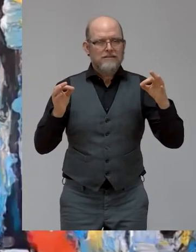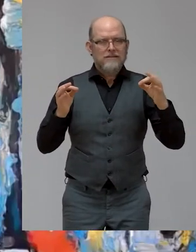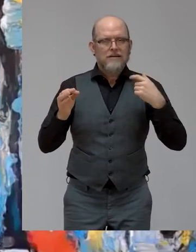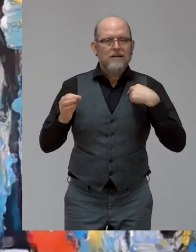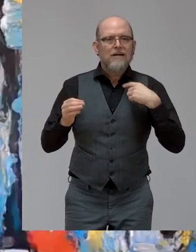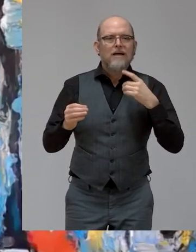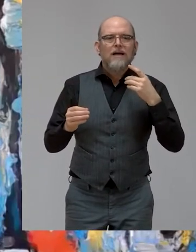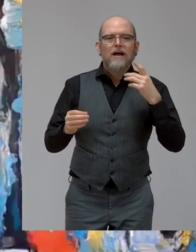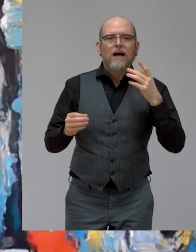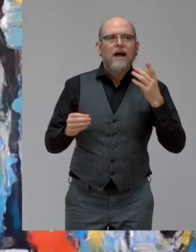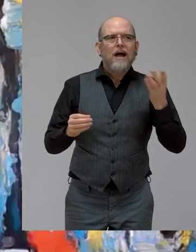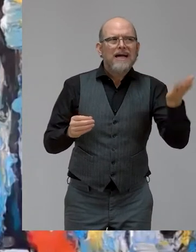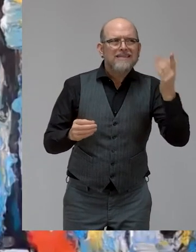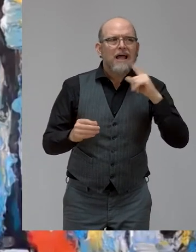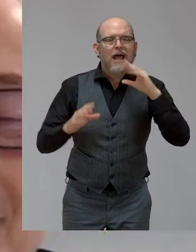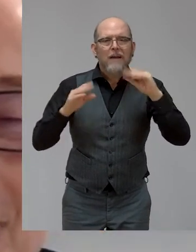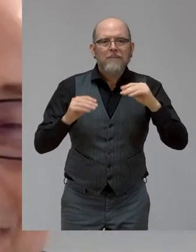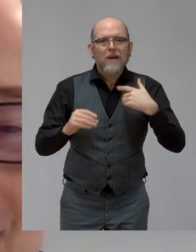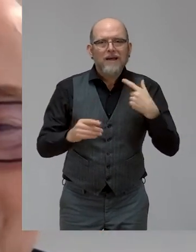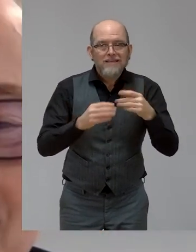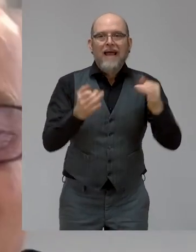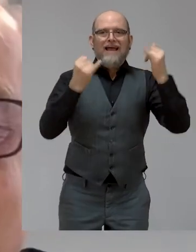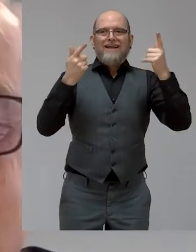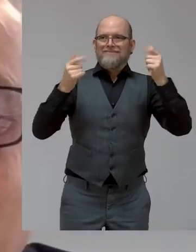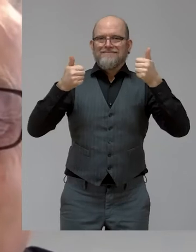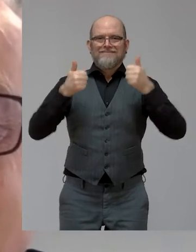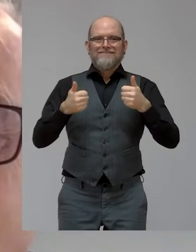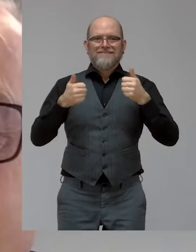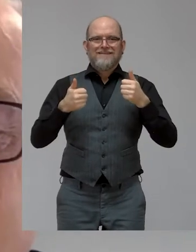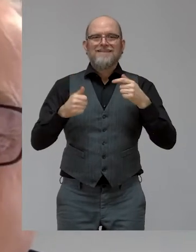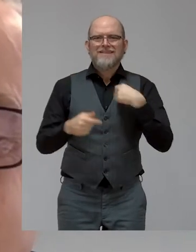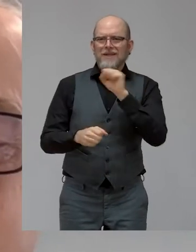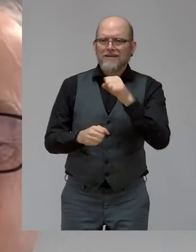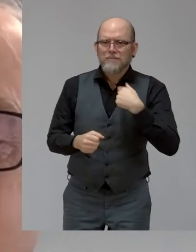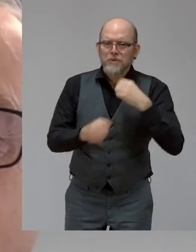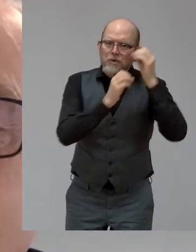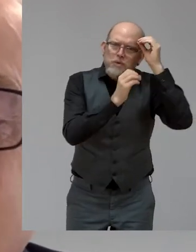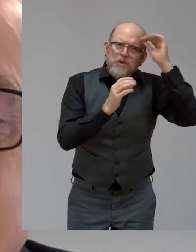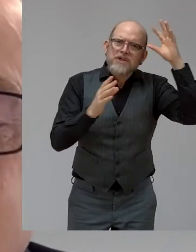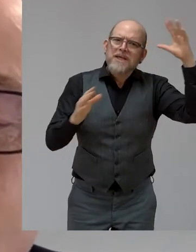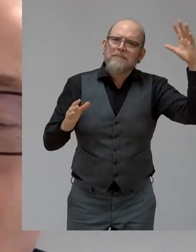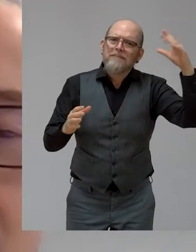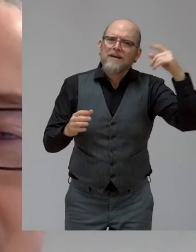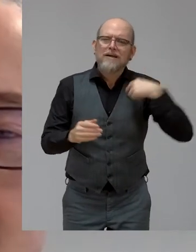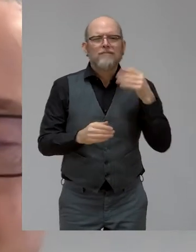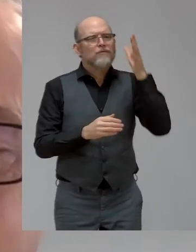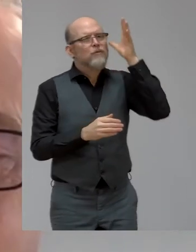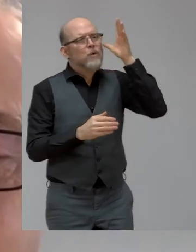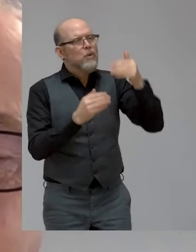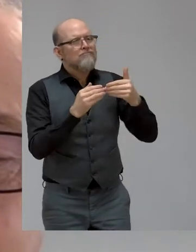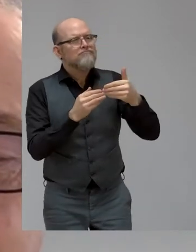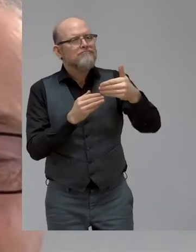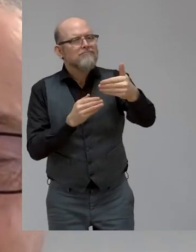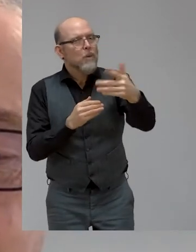Thank you. I have a dream. I have a dream that one day we will live in a world without